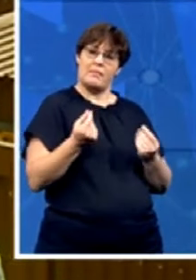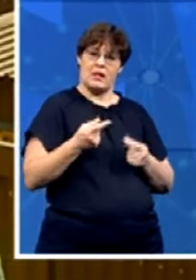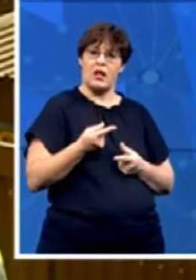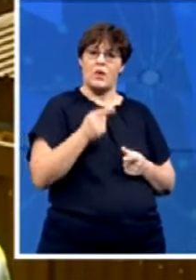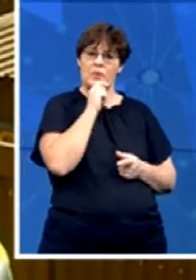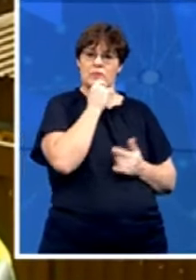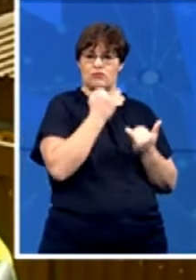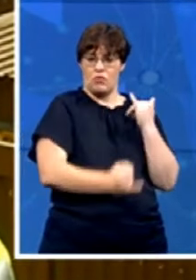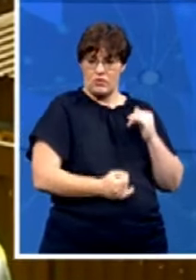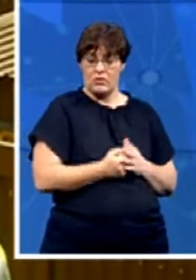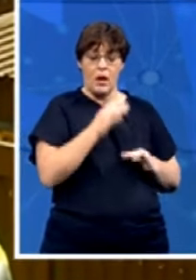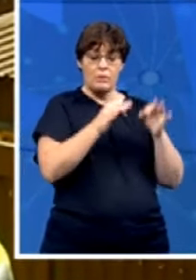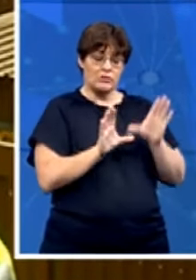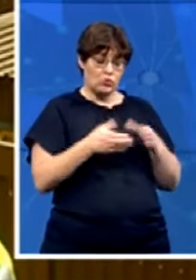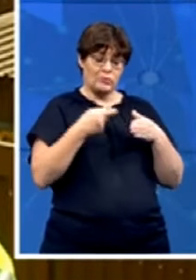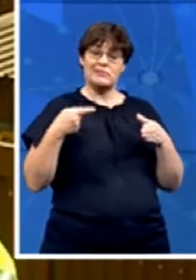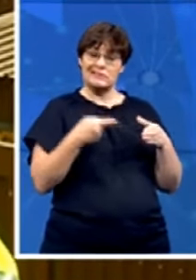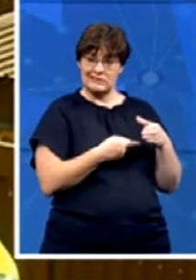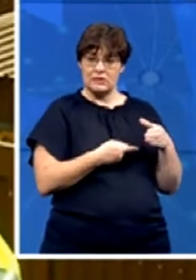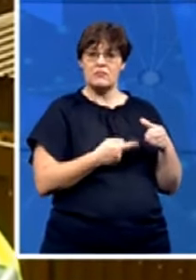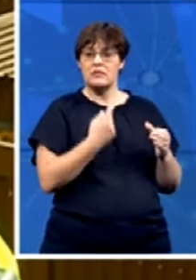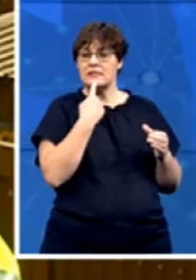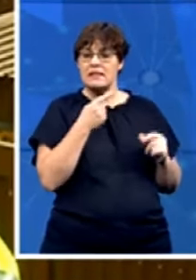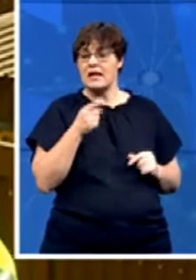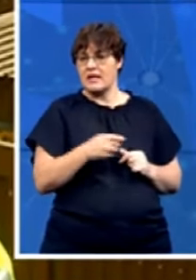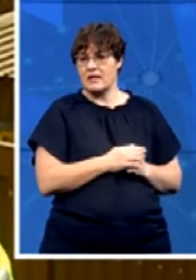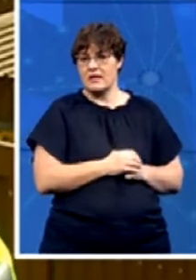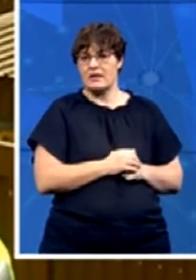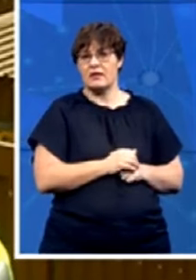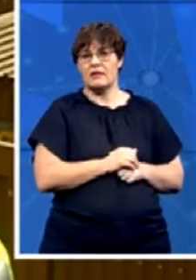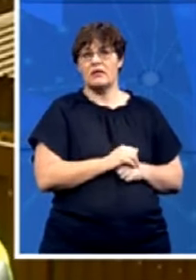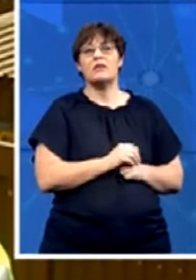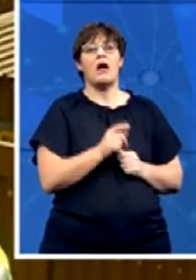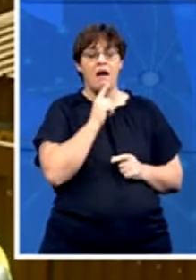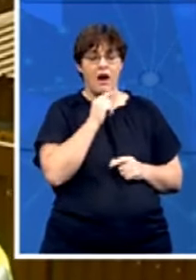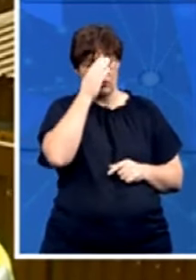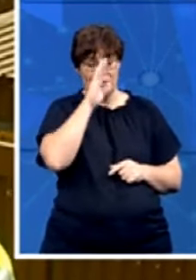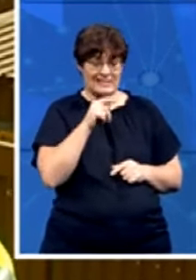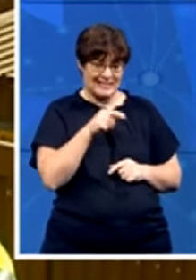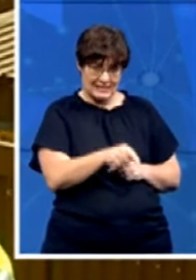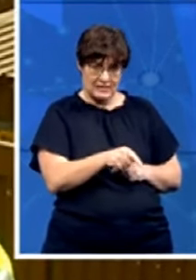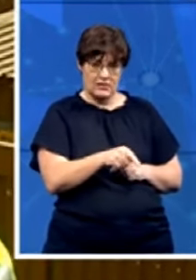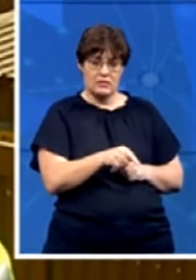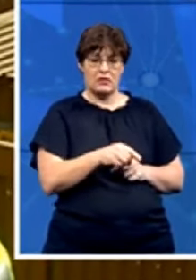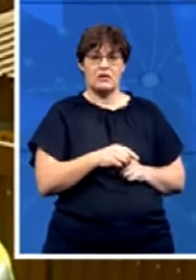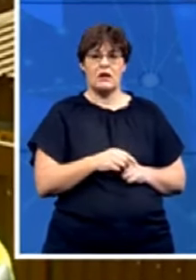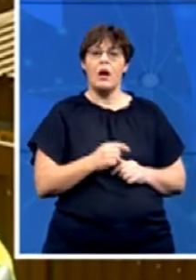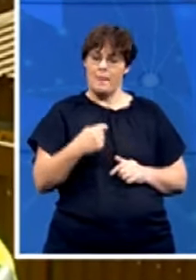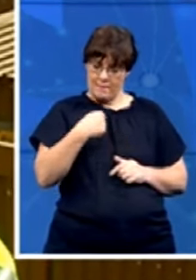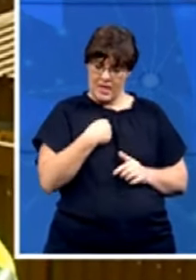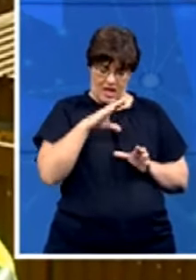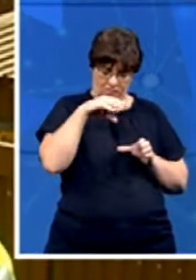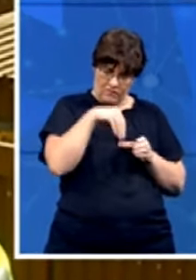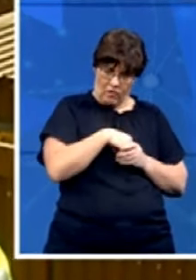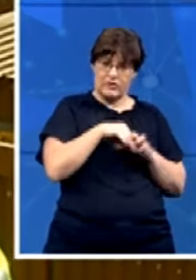said its leader Roni Shai who is also a resident of Dalana says he was part of a group of people that went